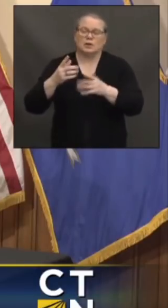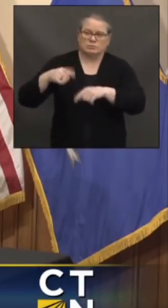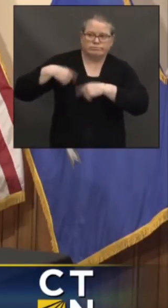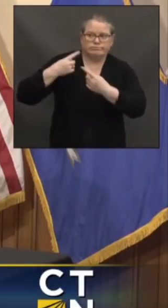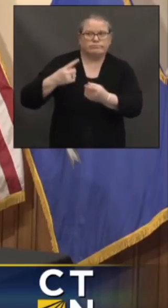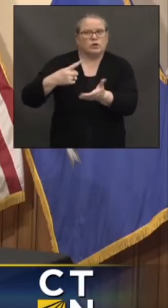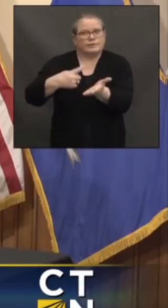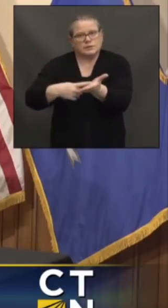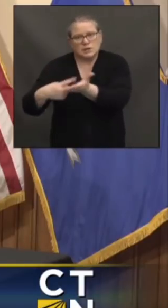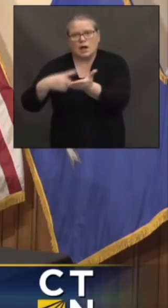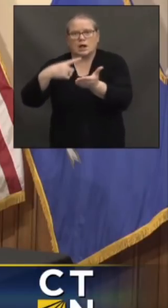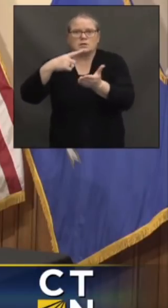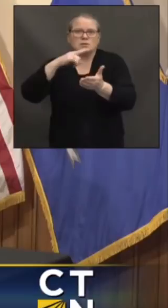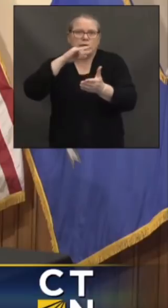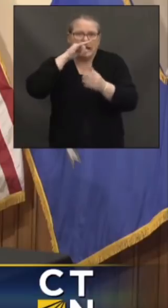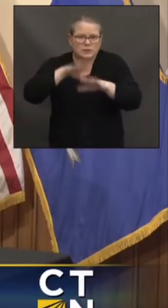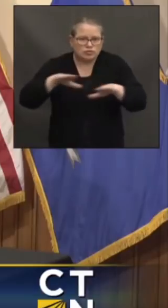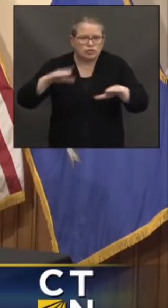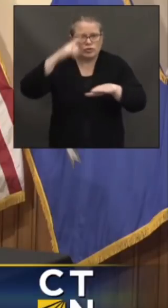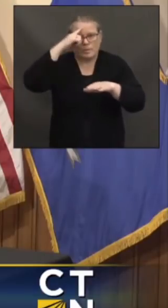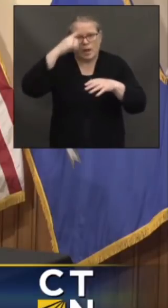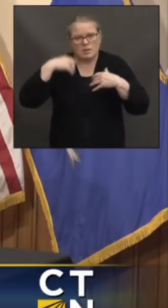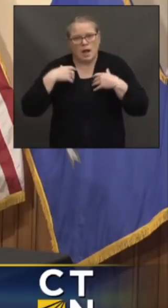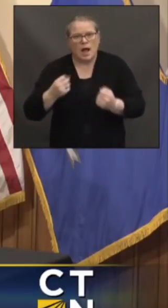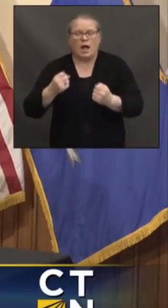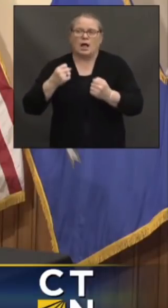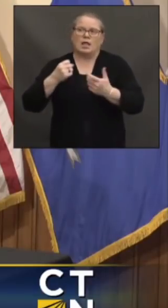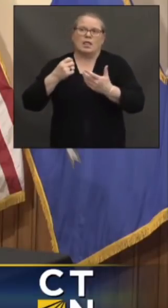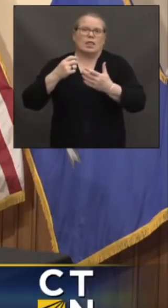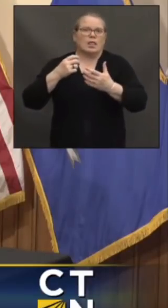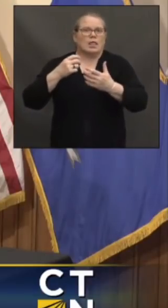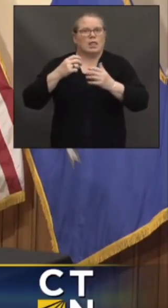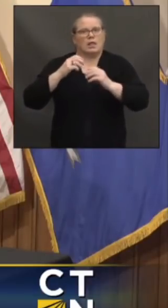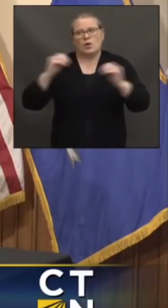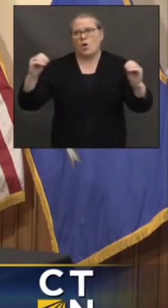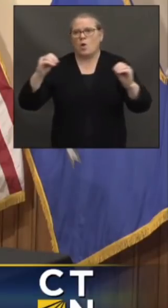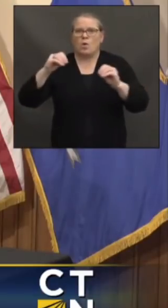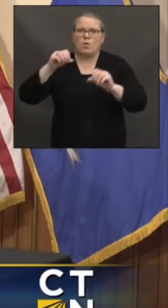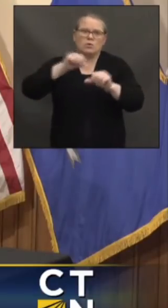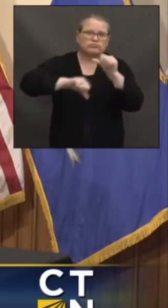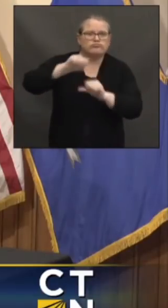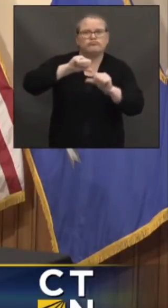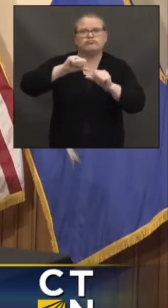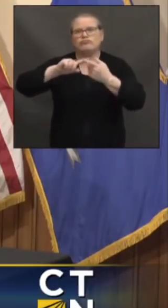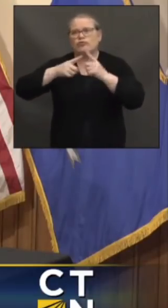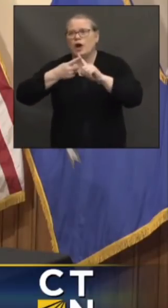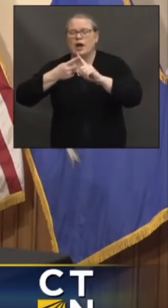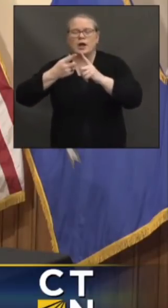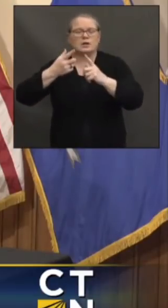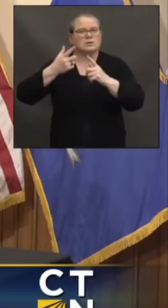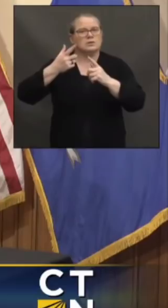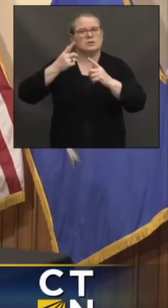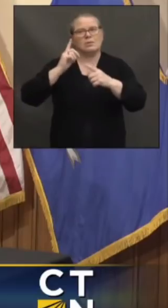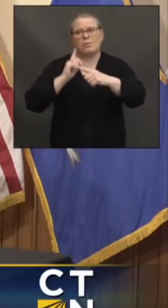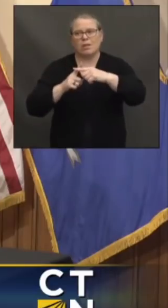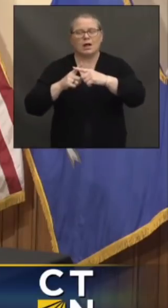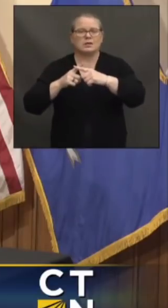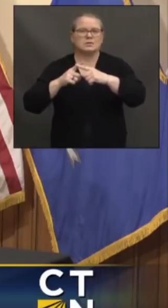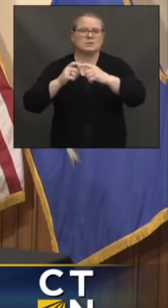away from their friends and remote learning. How much would go into trying to help with mental health and stuff like that?